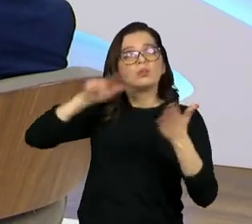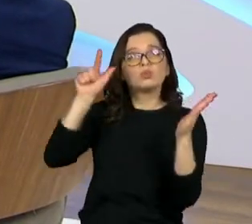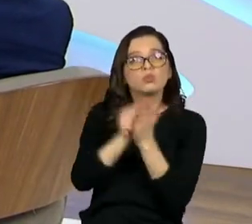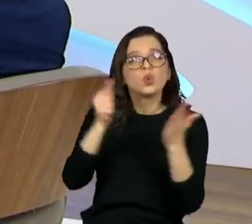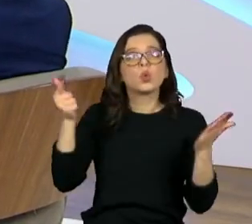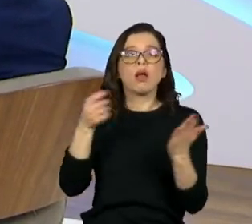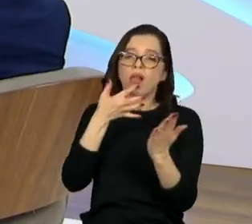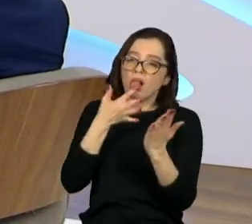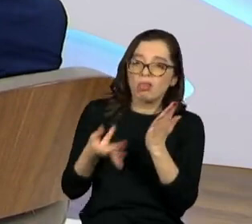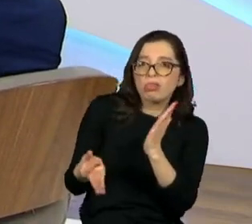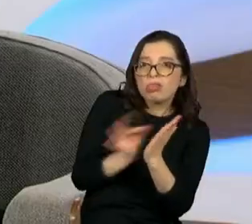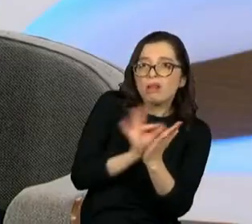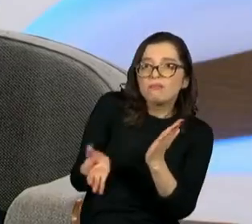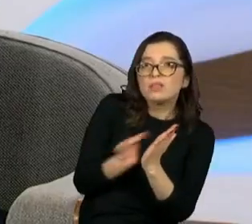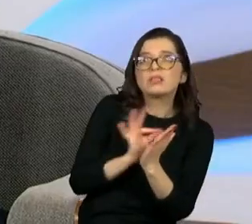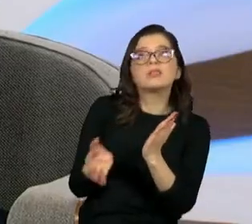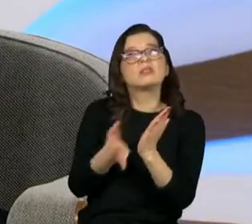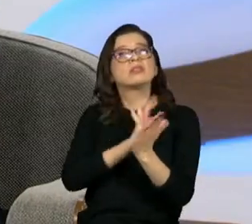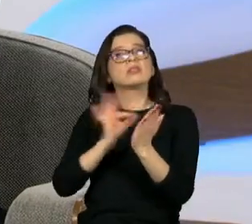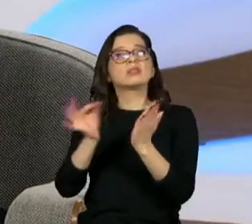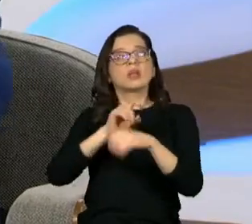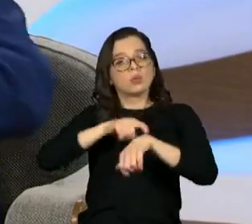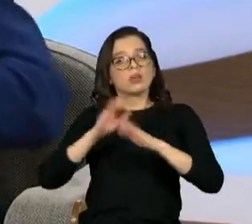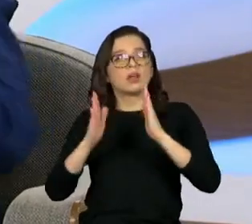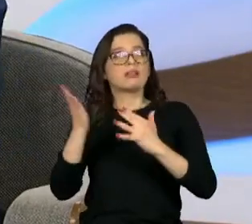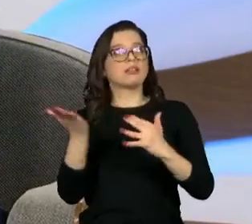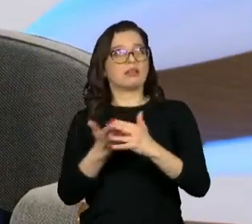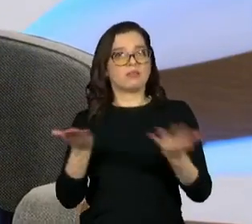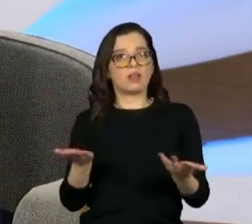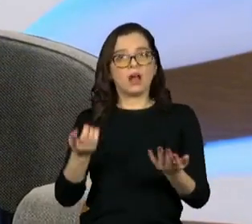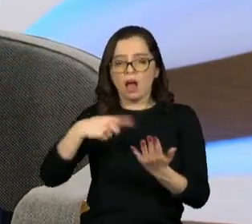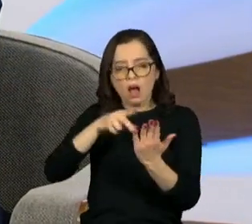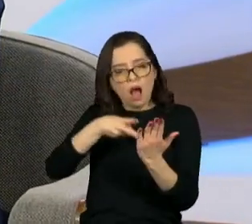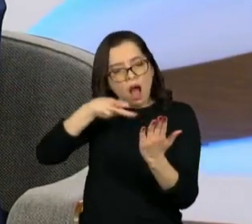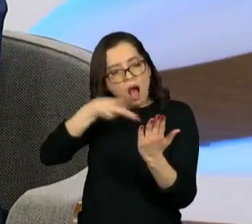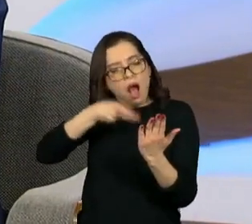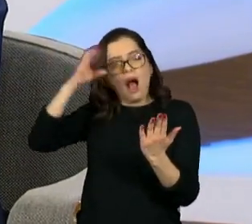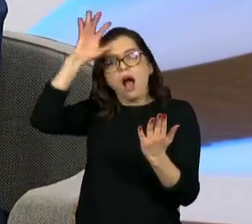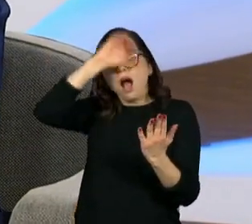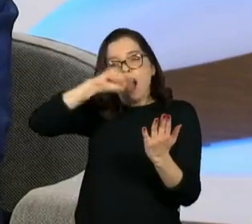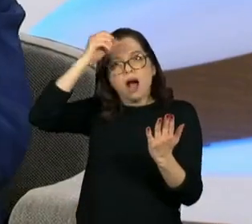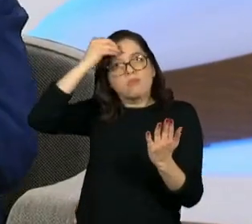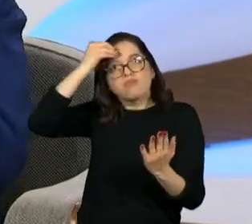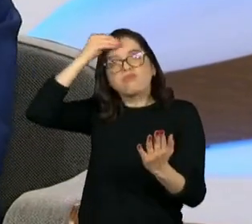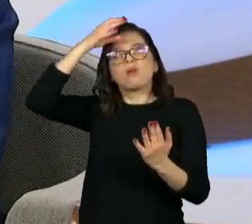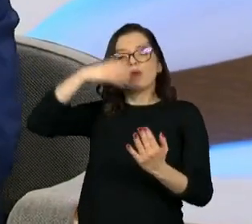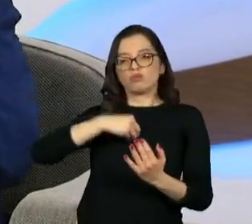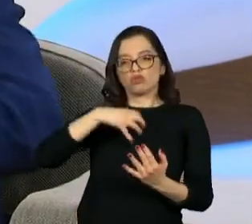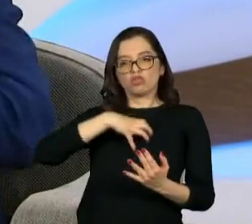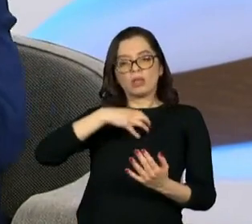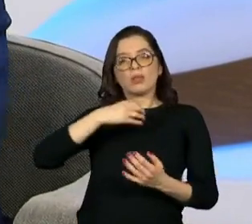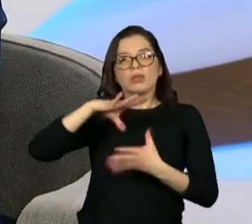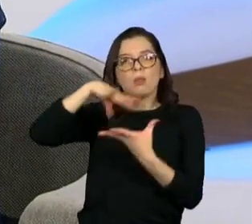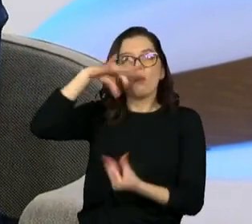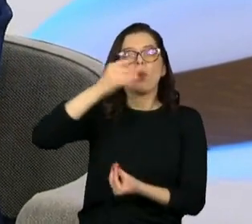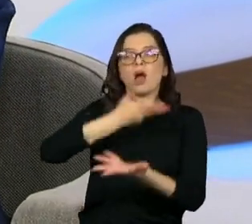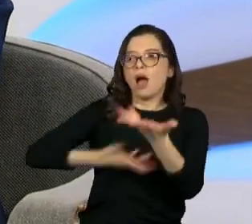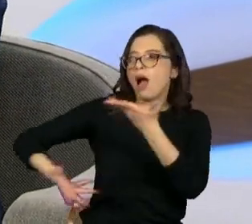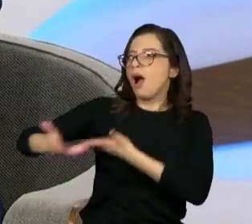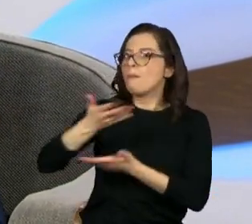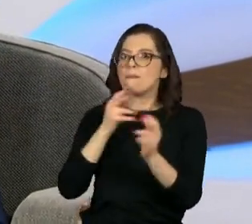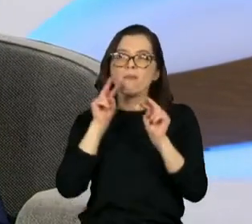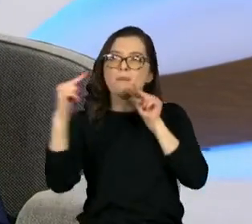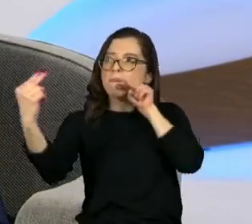read newspapers and magazines and inform themselves about public life so that they could be empowered